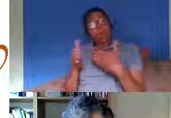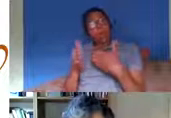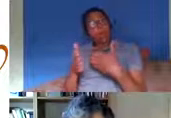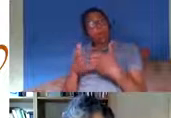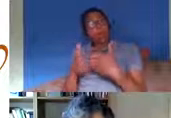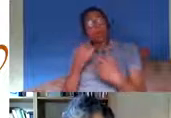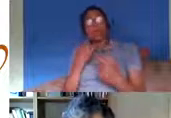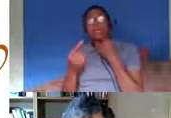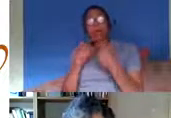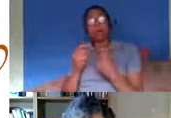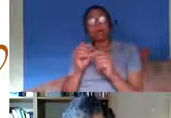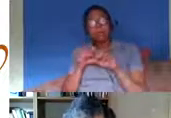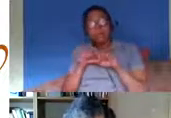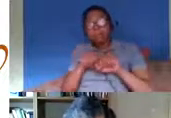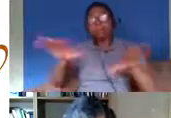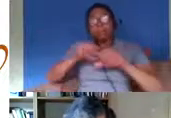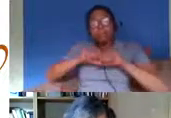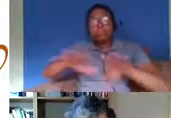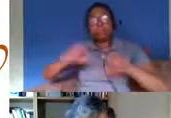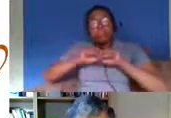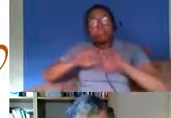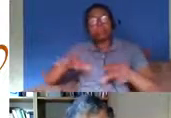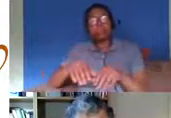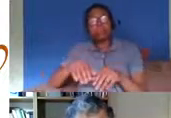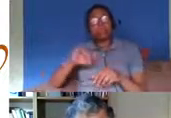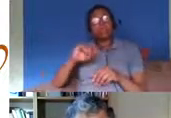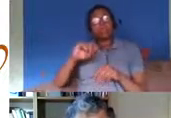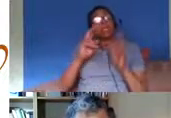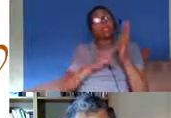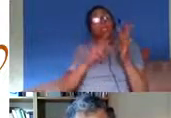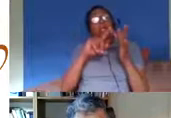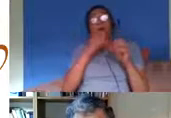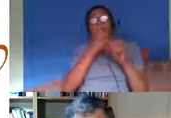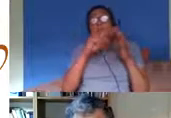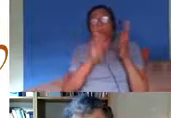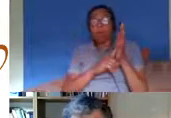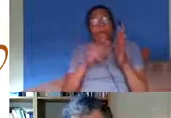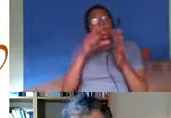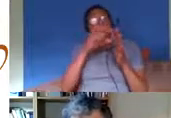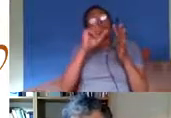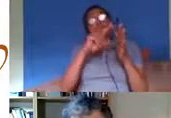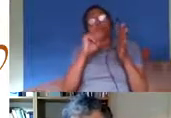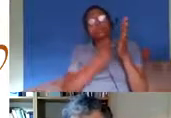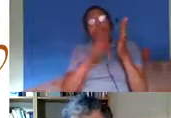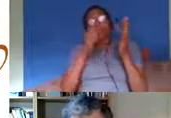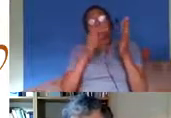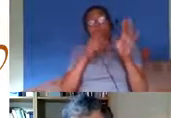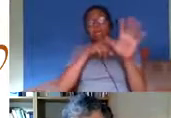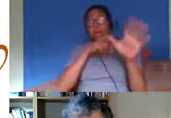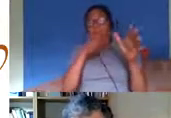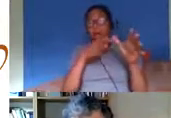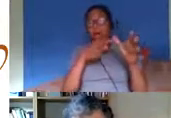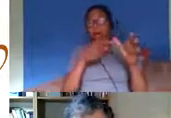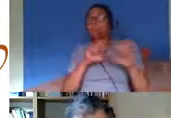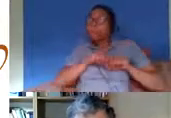of that that pandemic some work again nigel duronia did for us looked at the data that was published by that